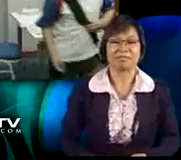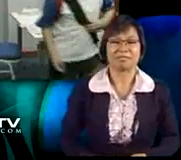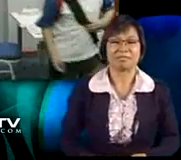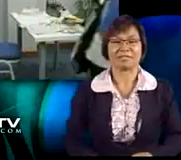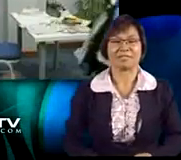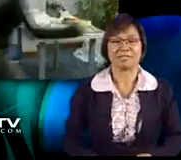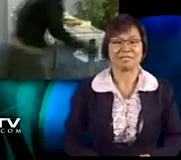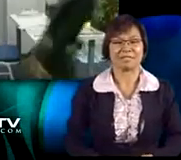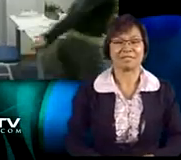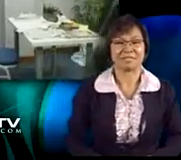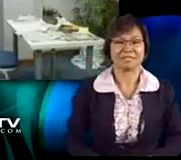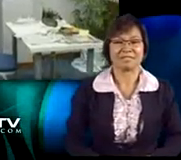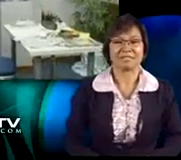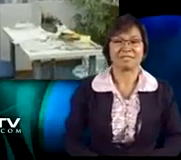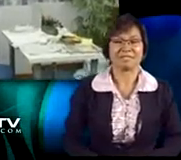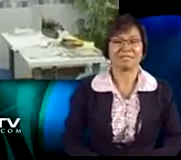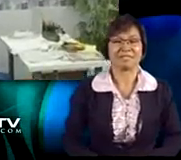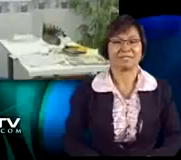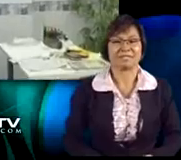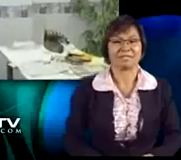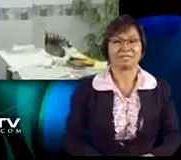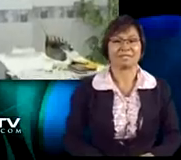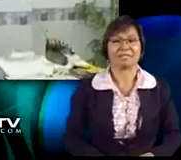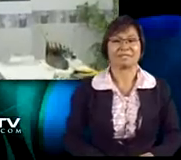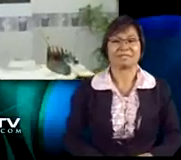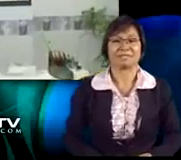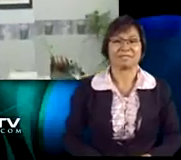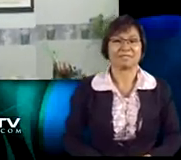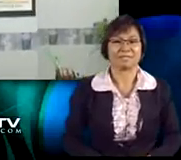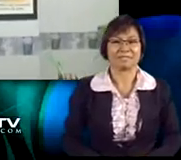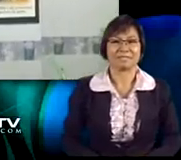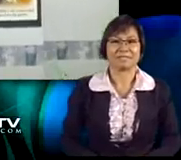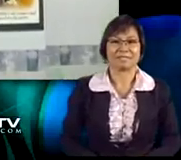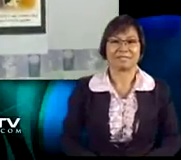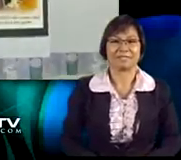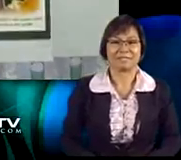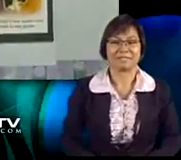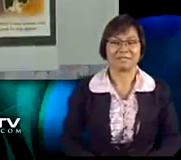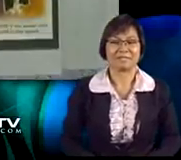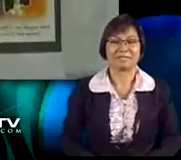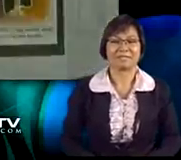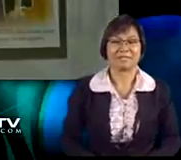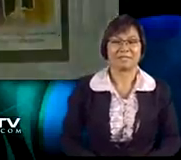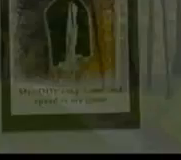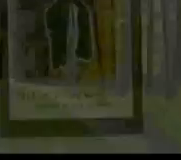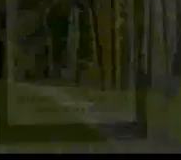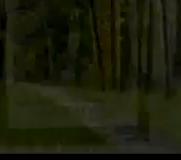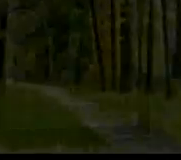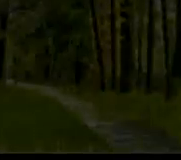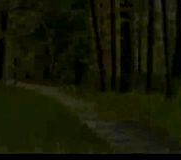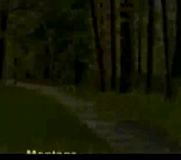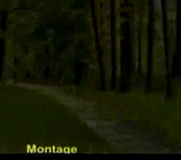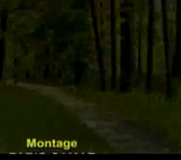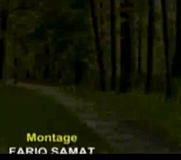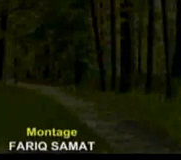Hey, wait! We've been And if stay for